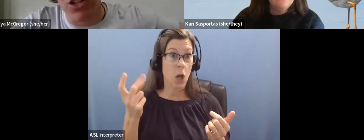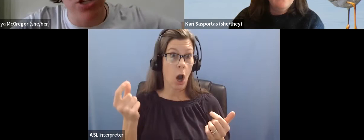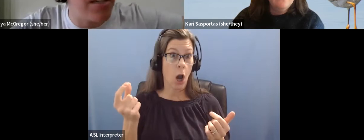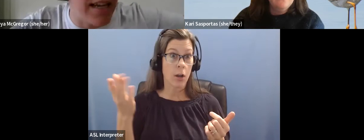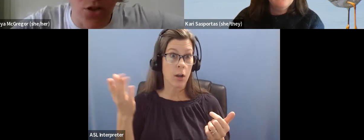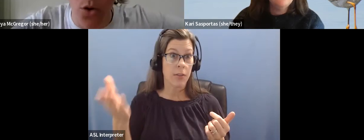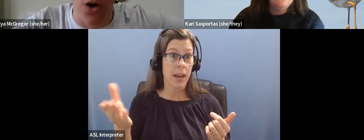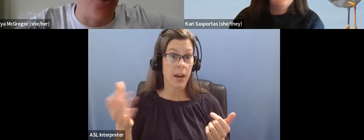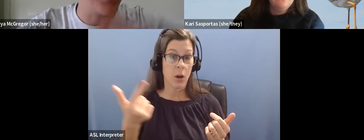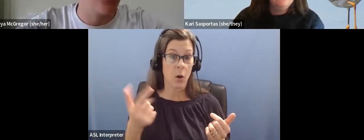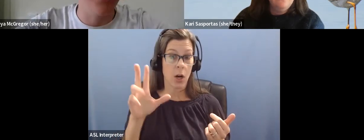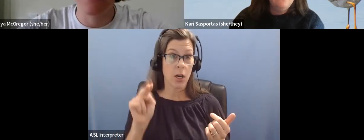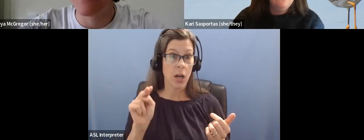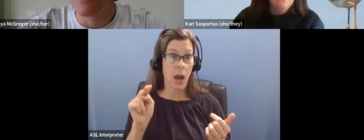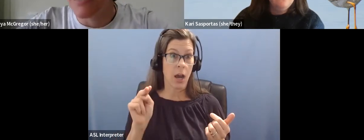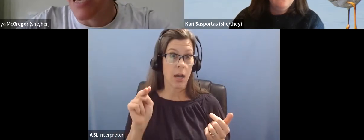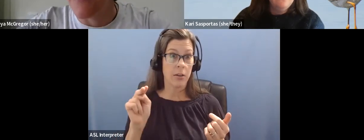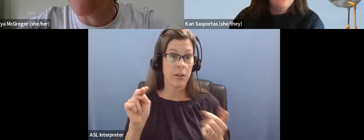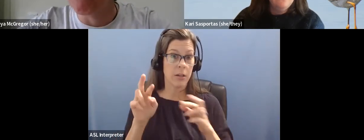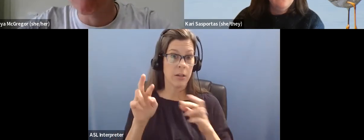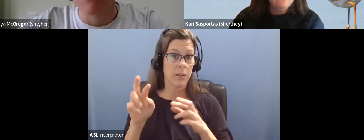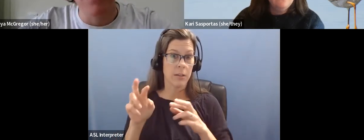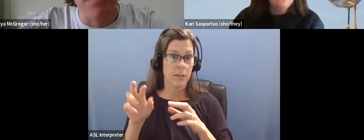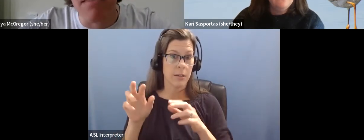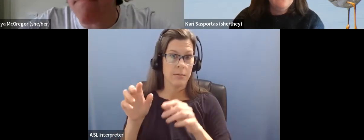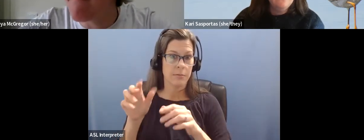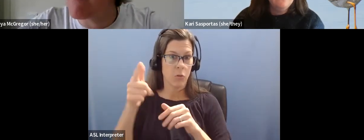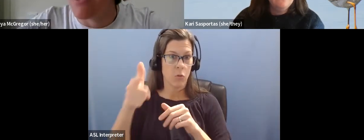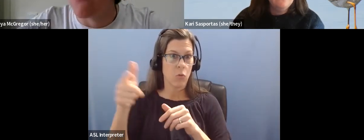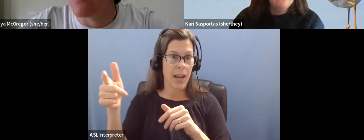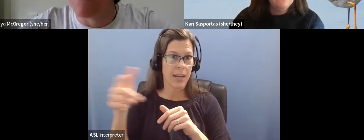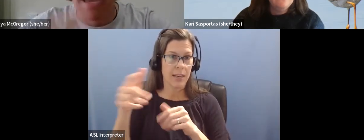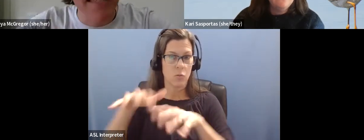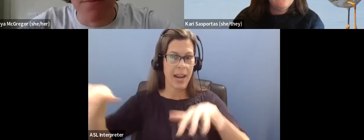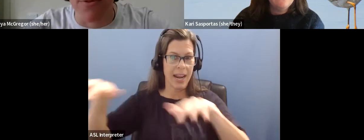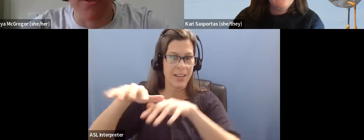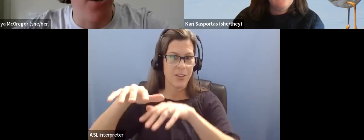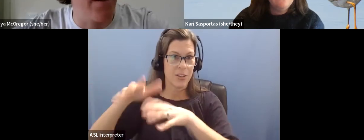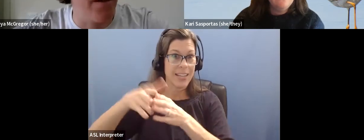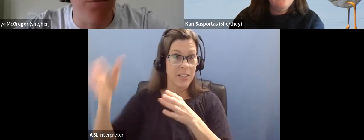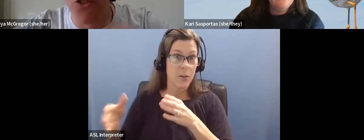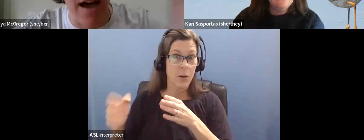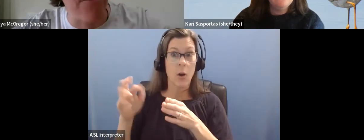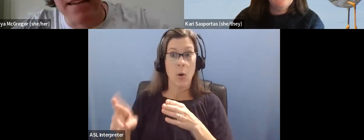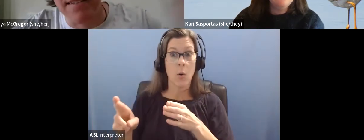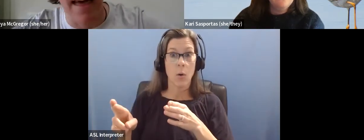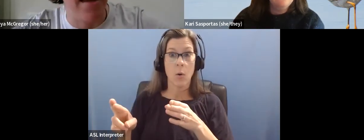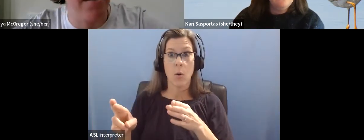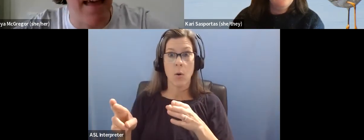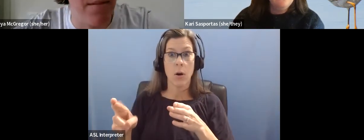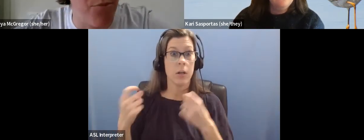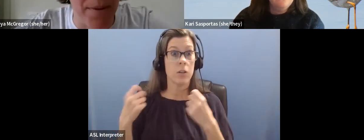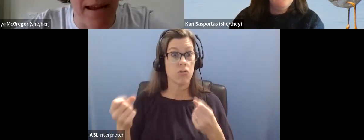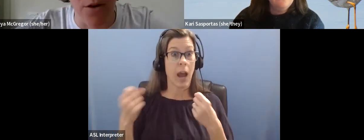gun range next door or because, um, there are hate symbols on the drive into